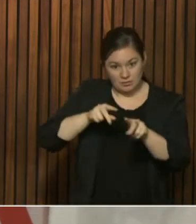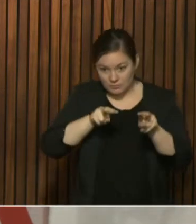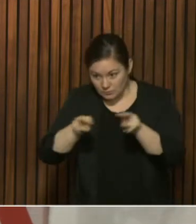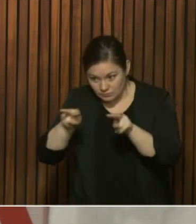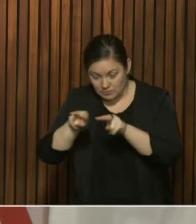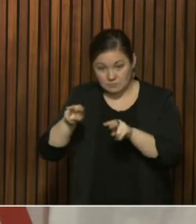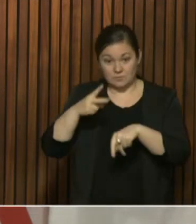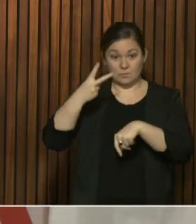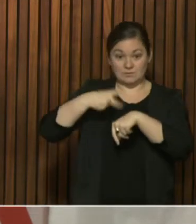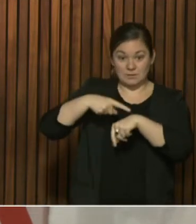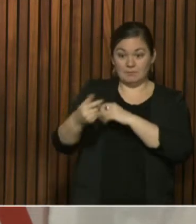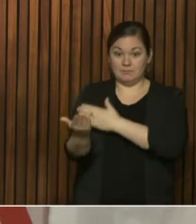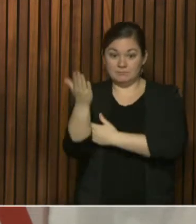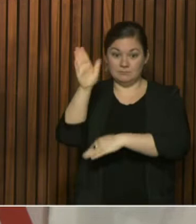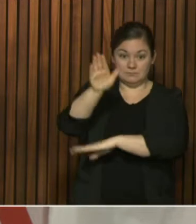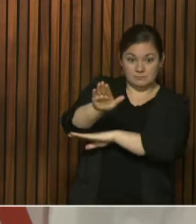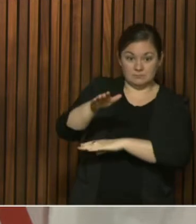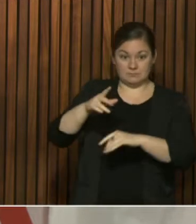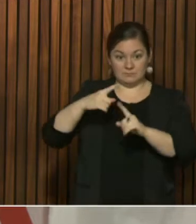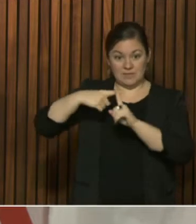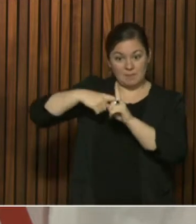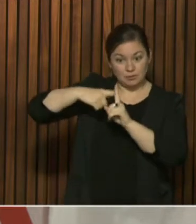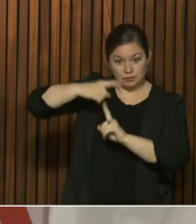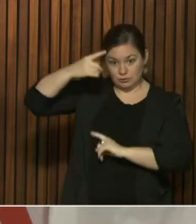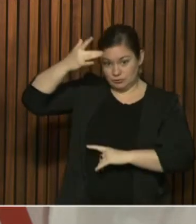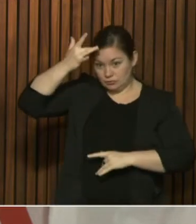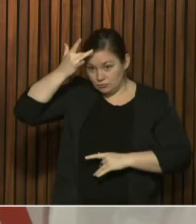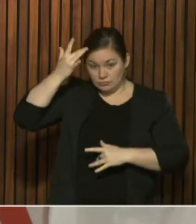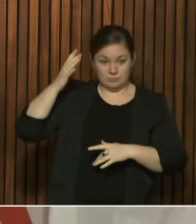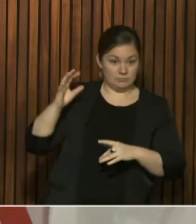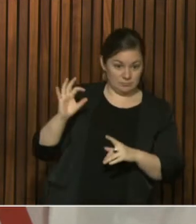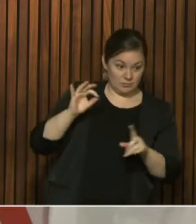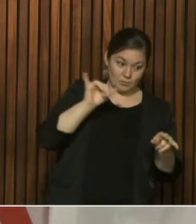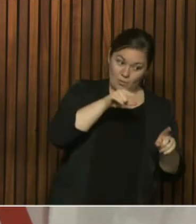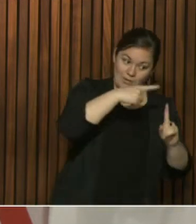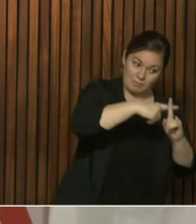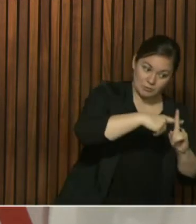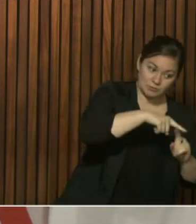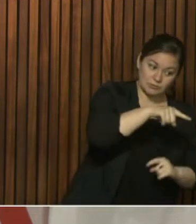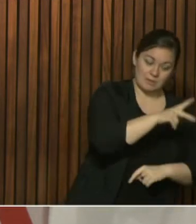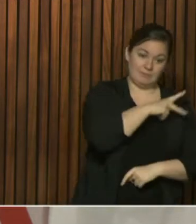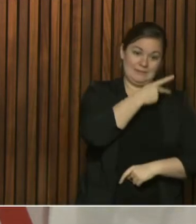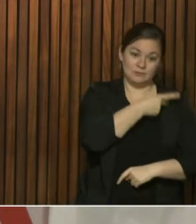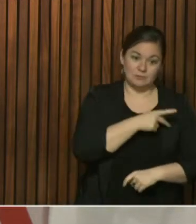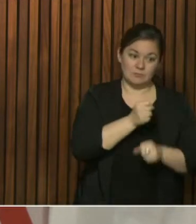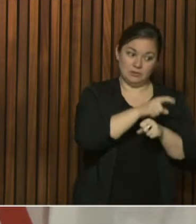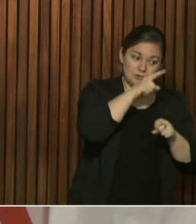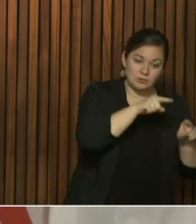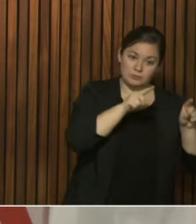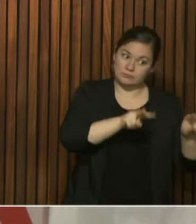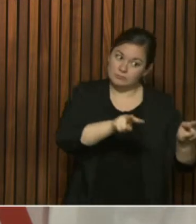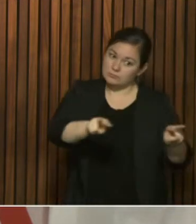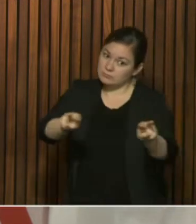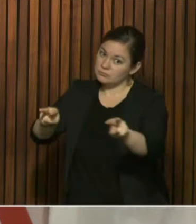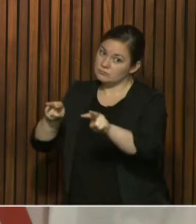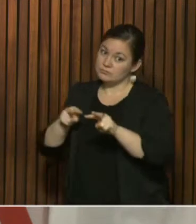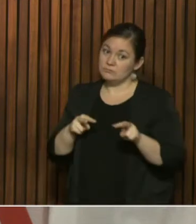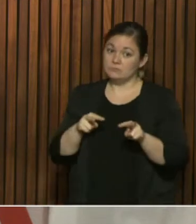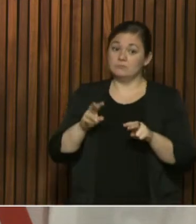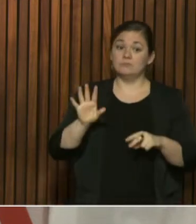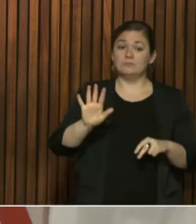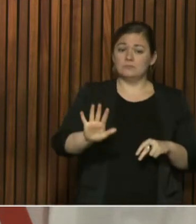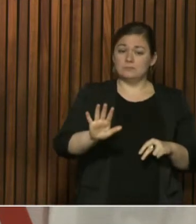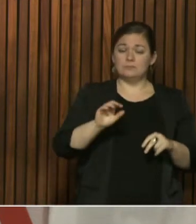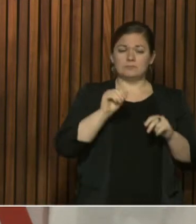including temperature. But you're right. Once we have any suspect, any suspicion